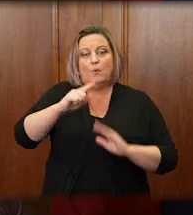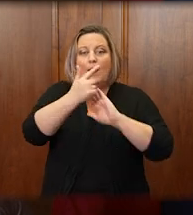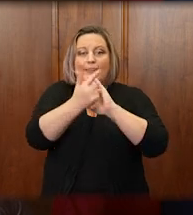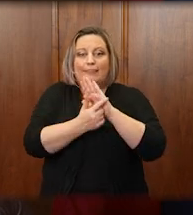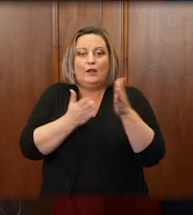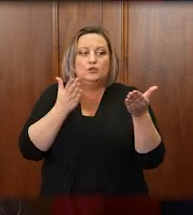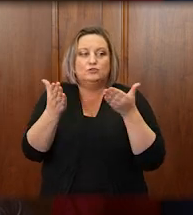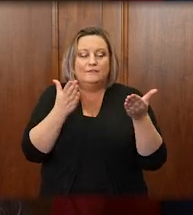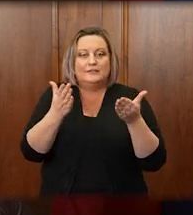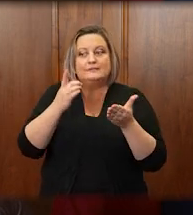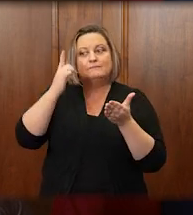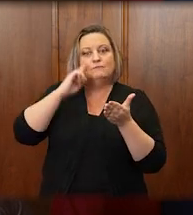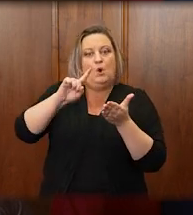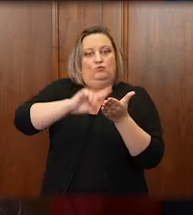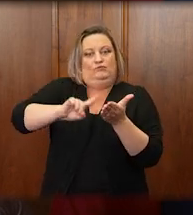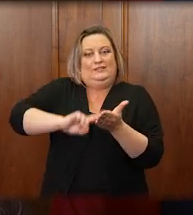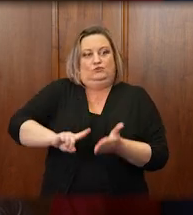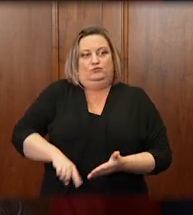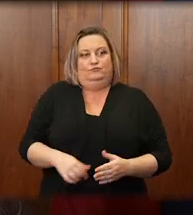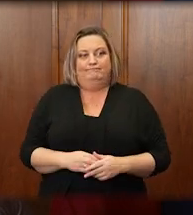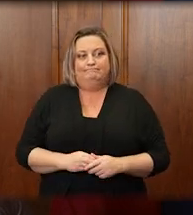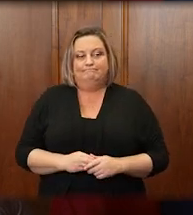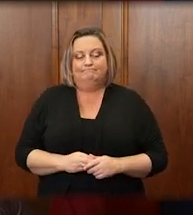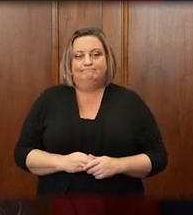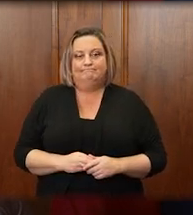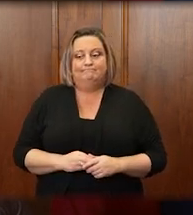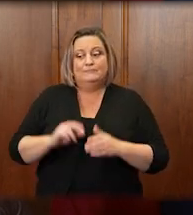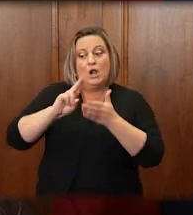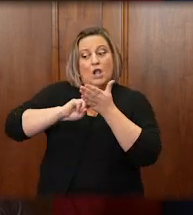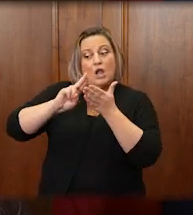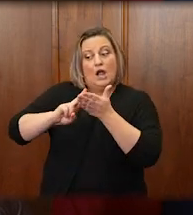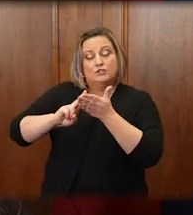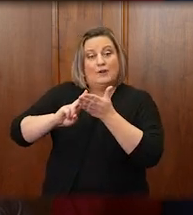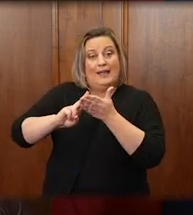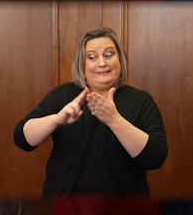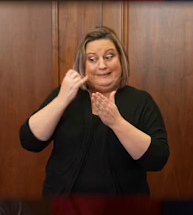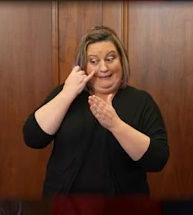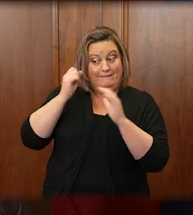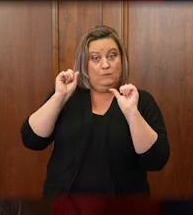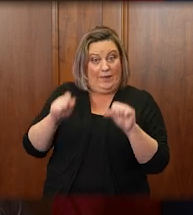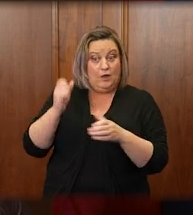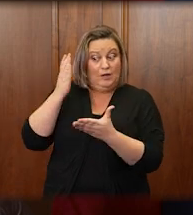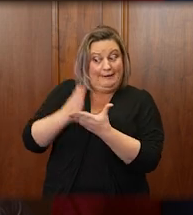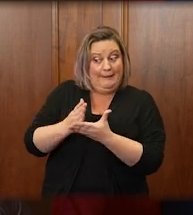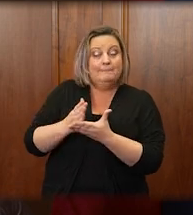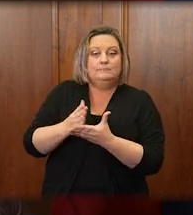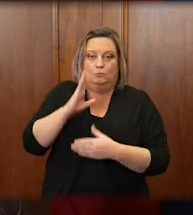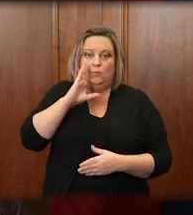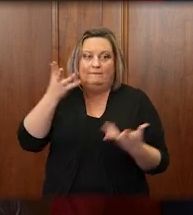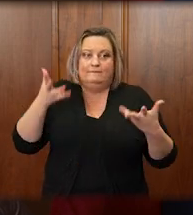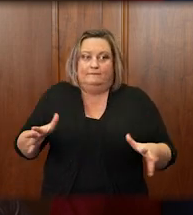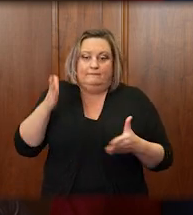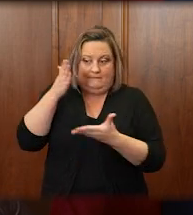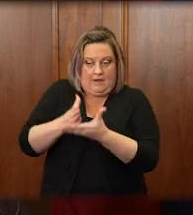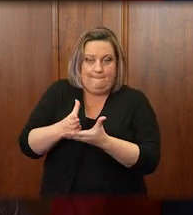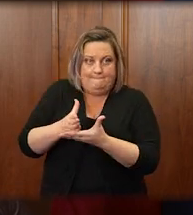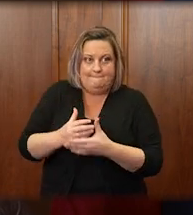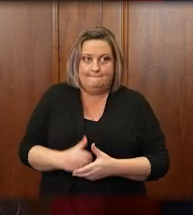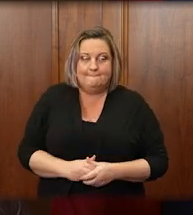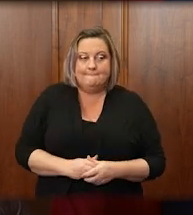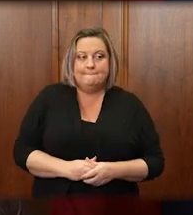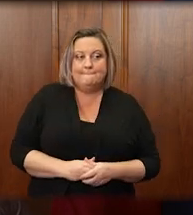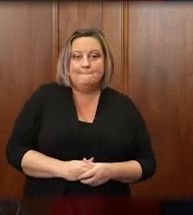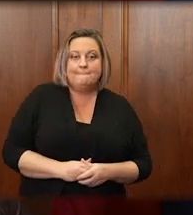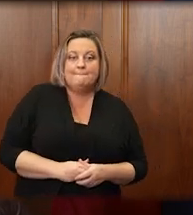for legal research. Contracts have been terminated, if they could be. We have reduced court automation